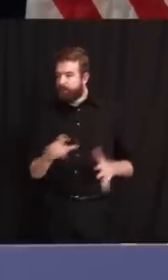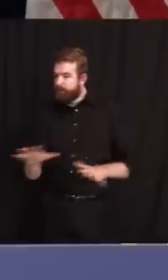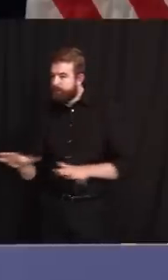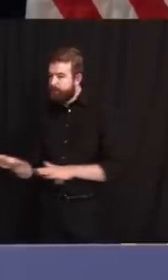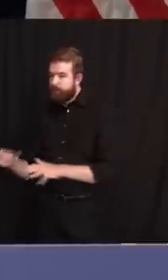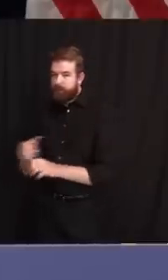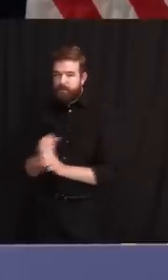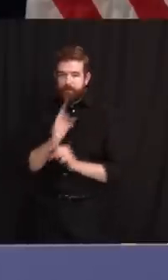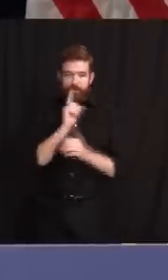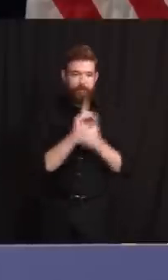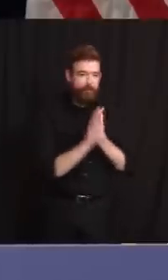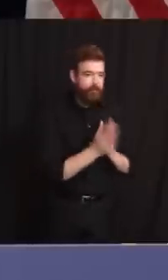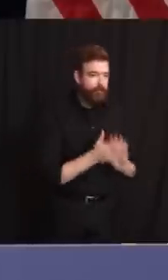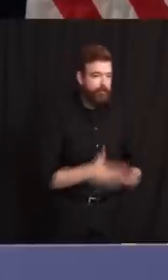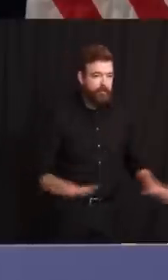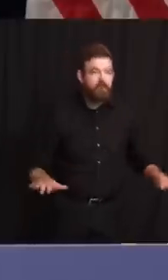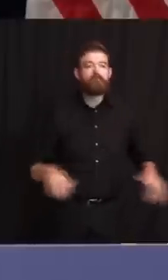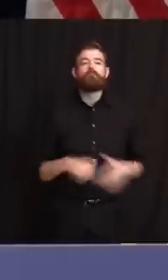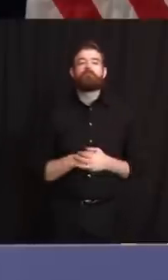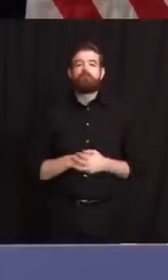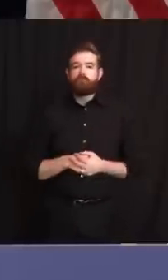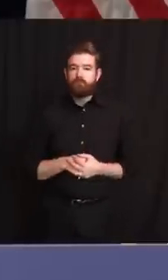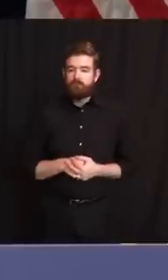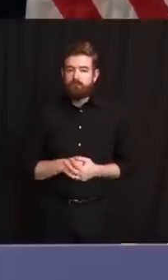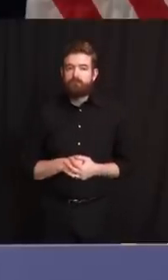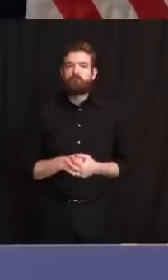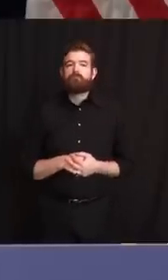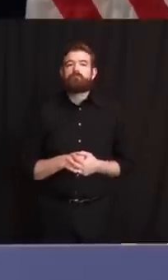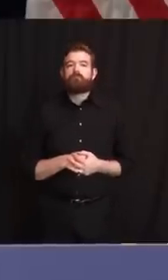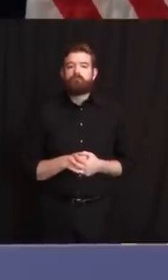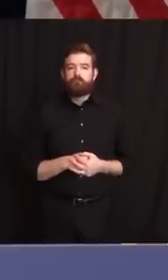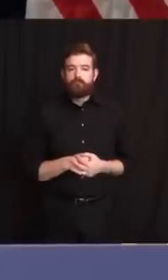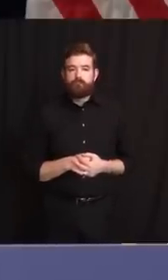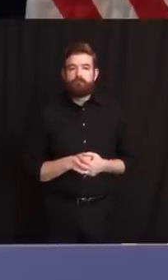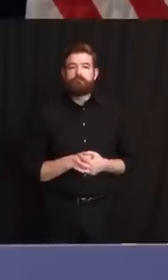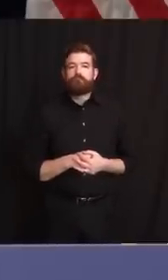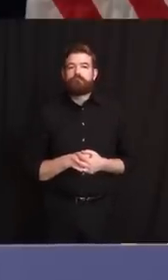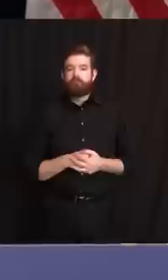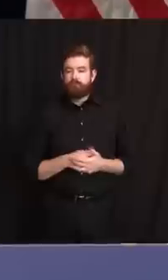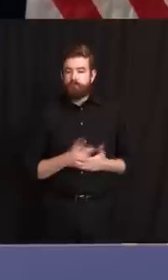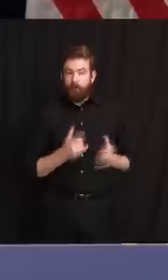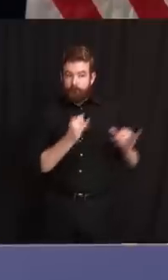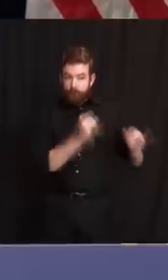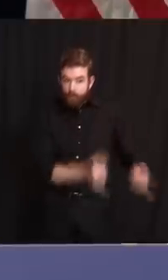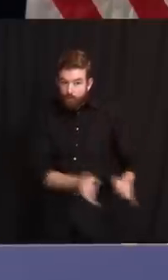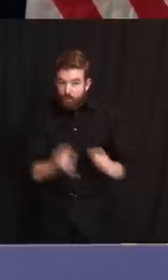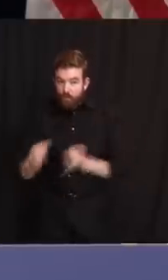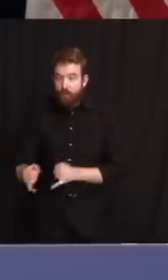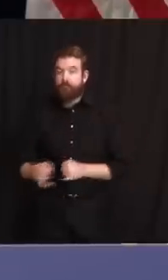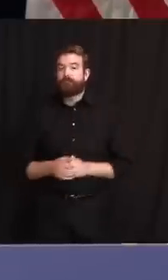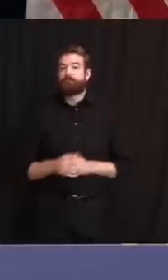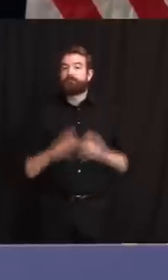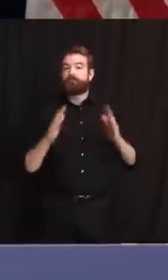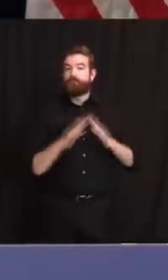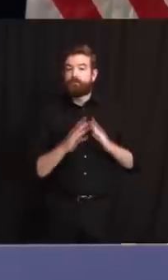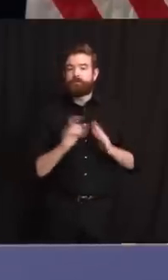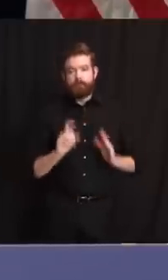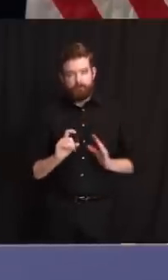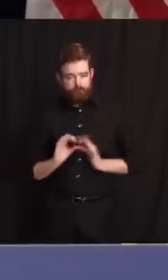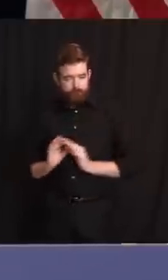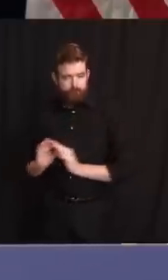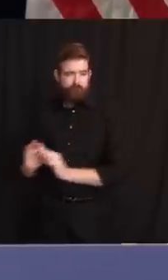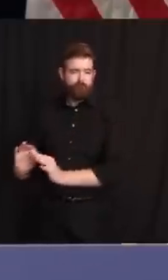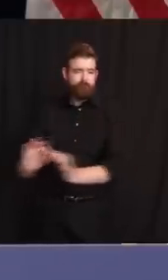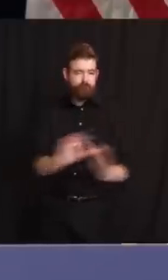human behavior, both at the individual level as, as well as at the community level. Um, we, we've put a timeframe out for,